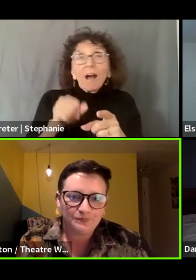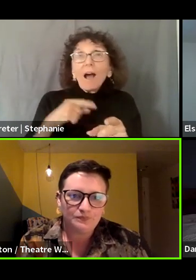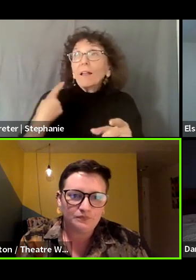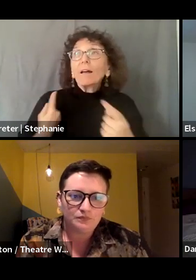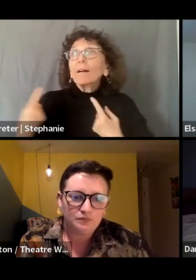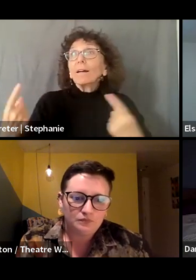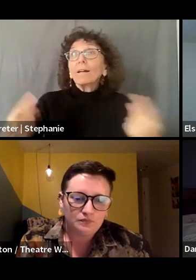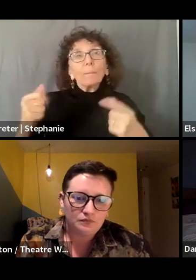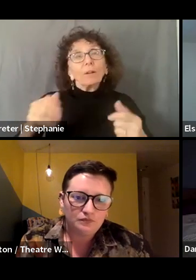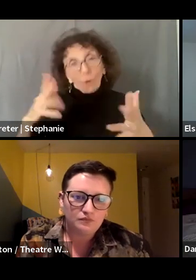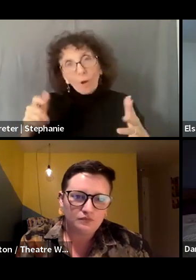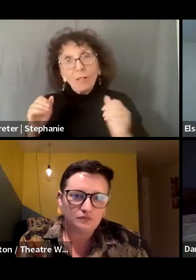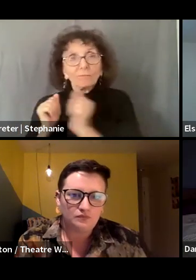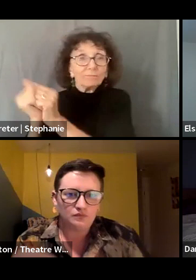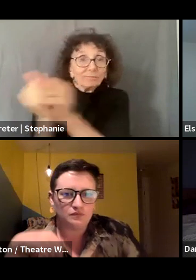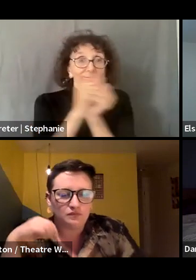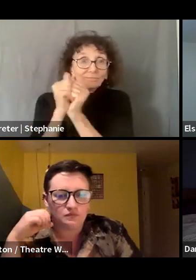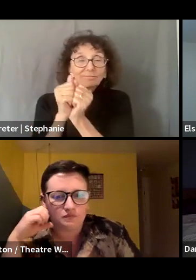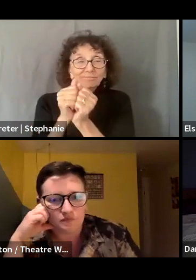Great.